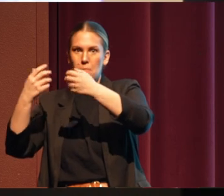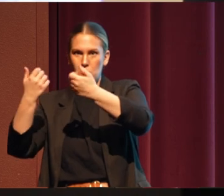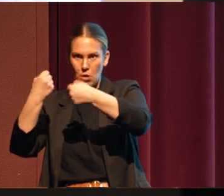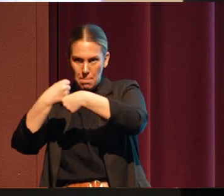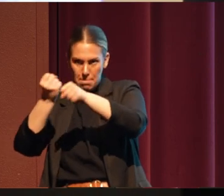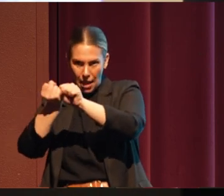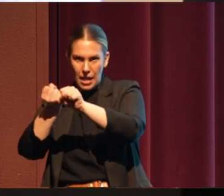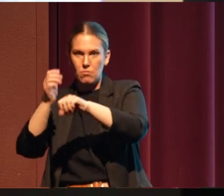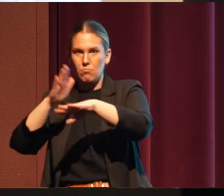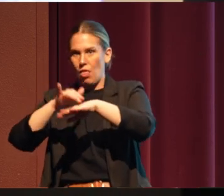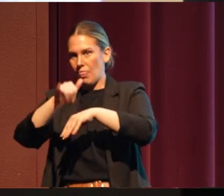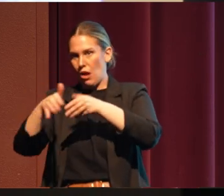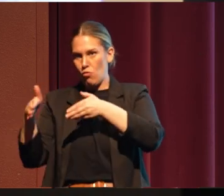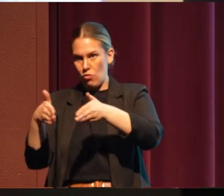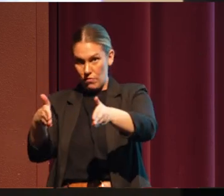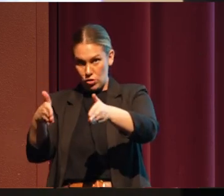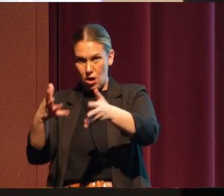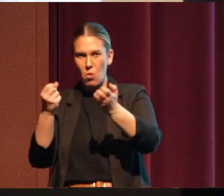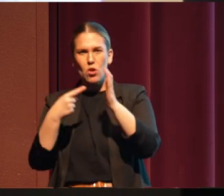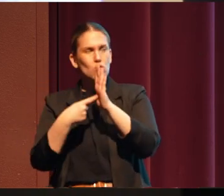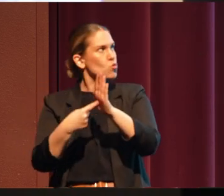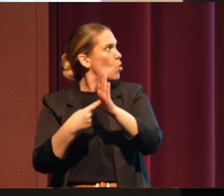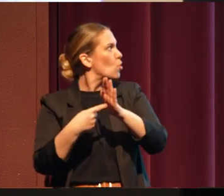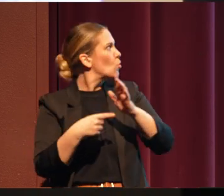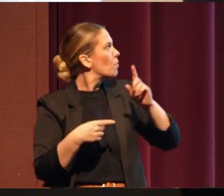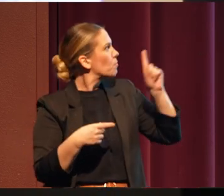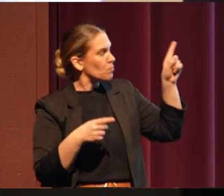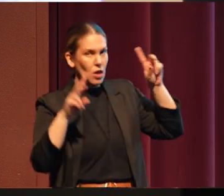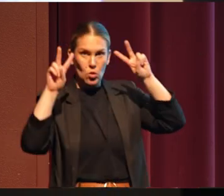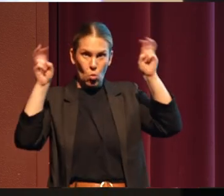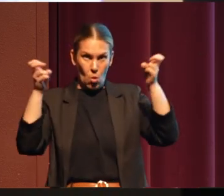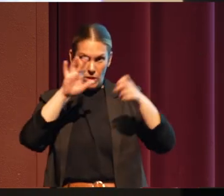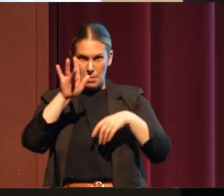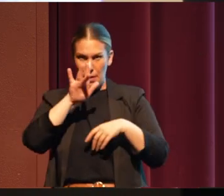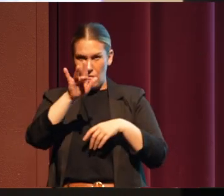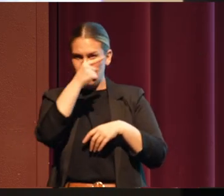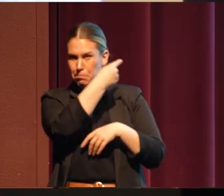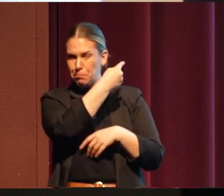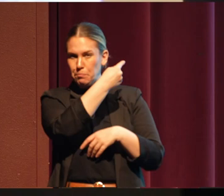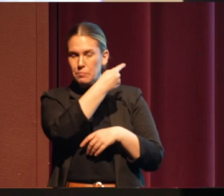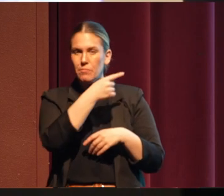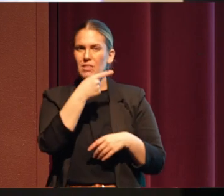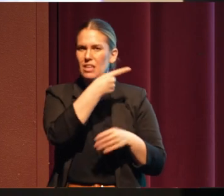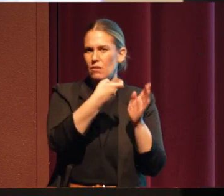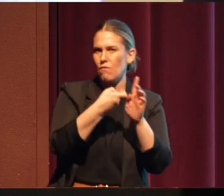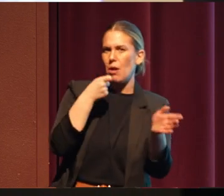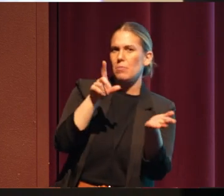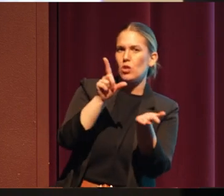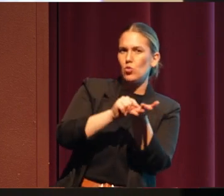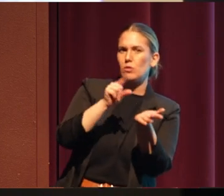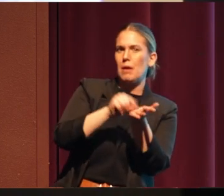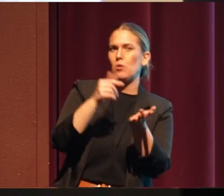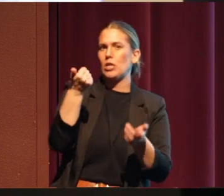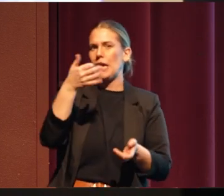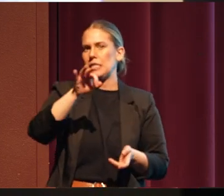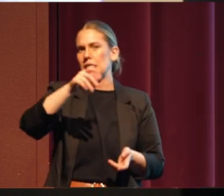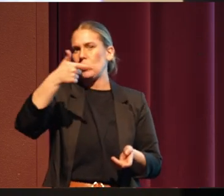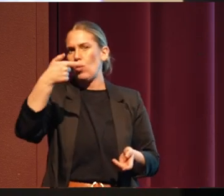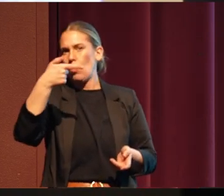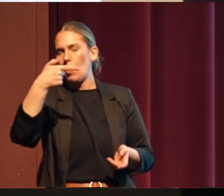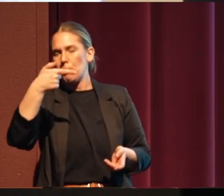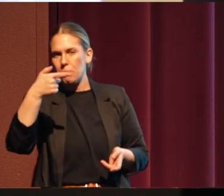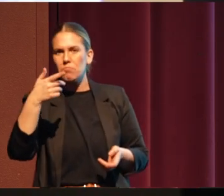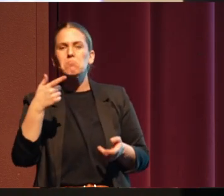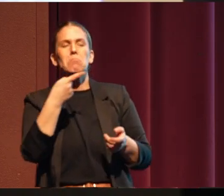And I want to draw your attention to the quote in the middle. And this came out of the Klamath newspaper in 1921. And they